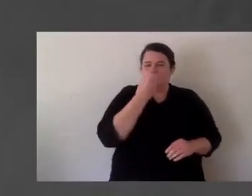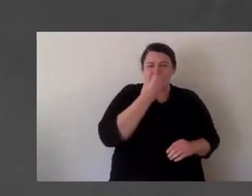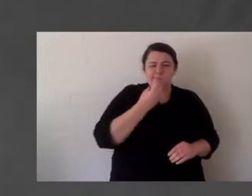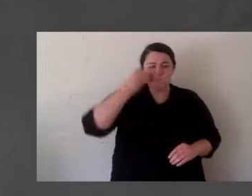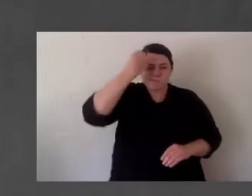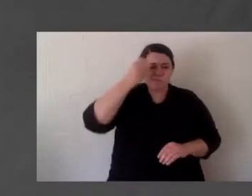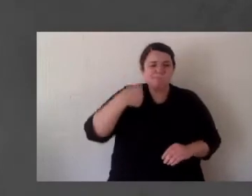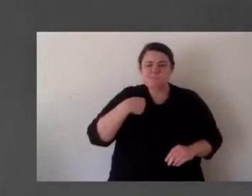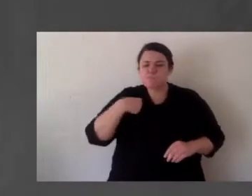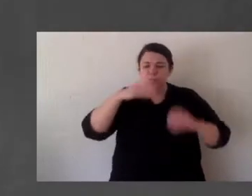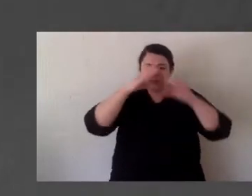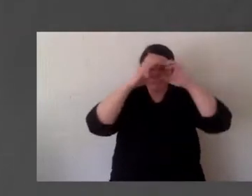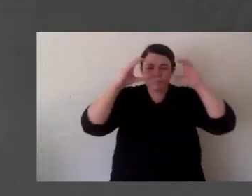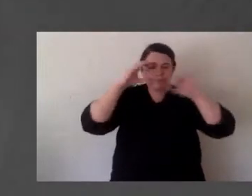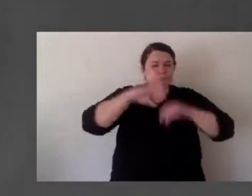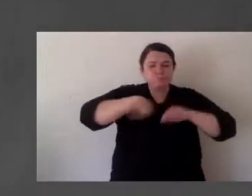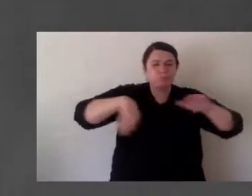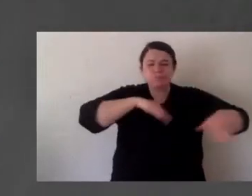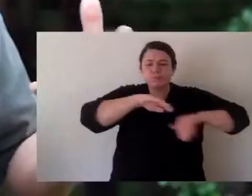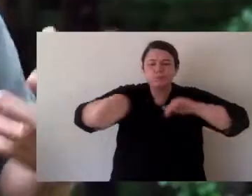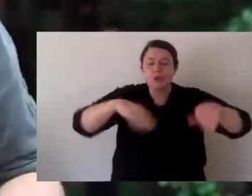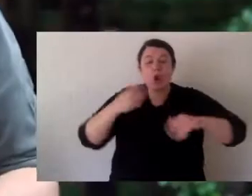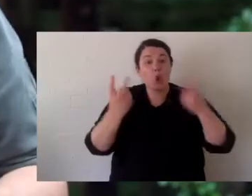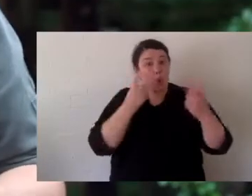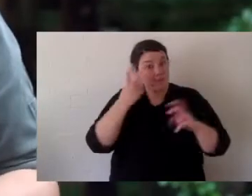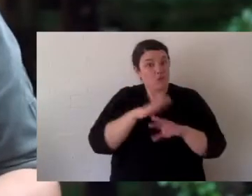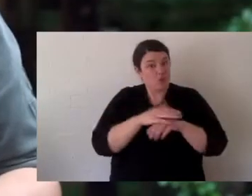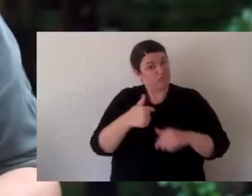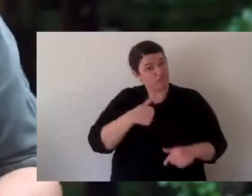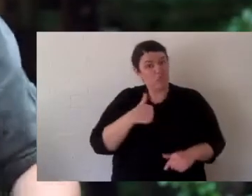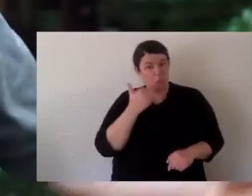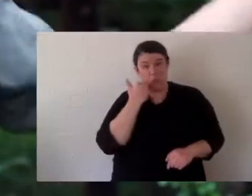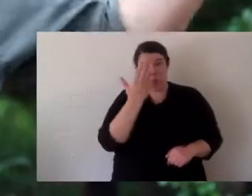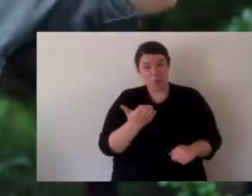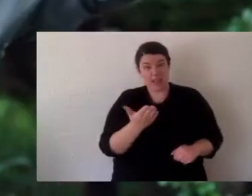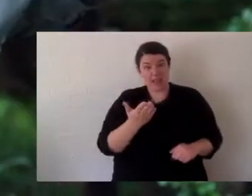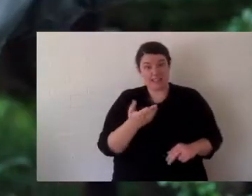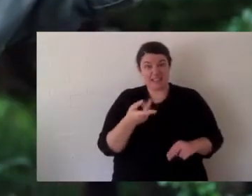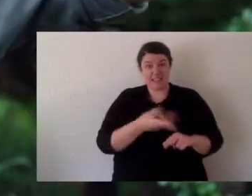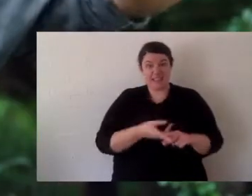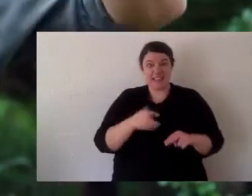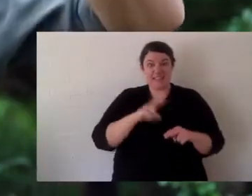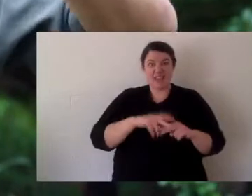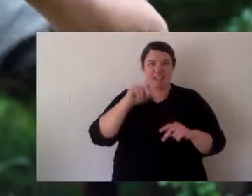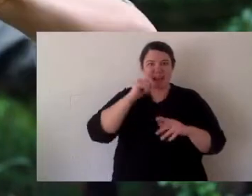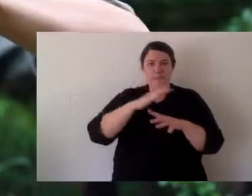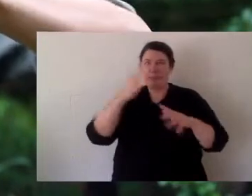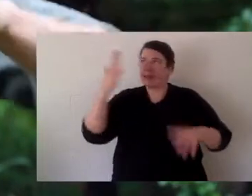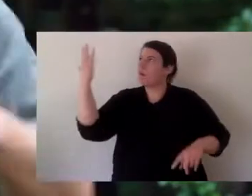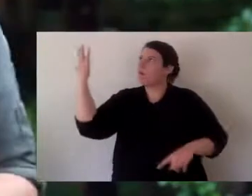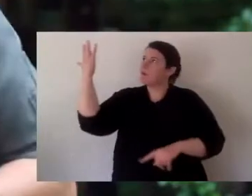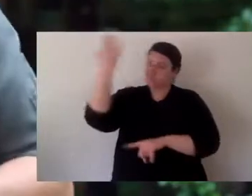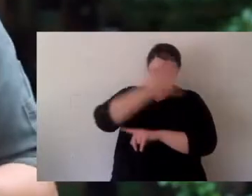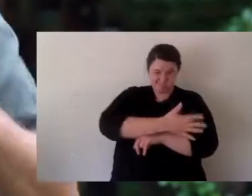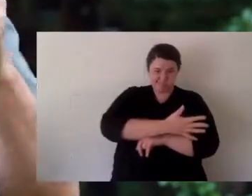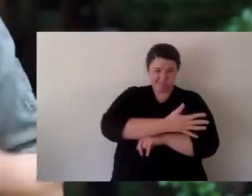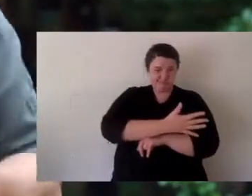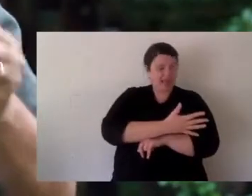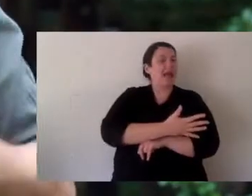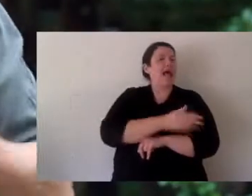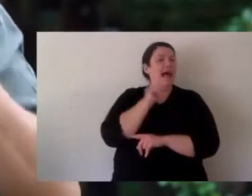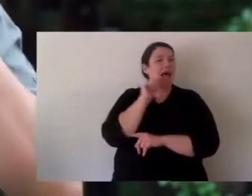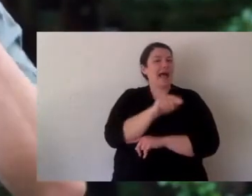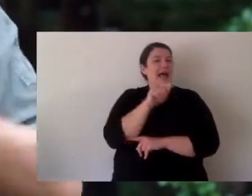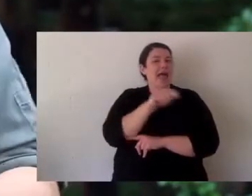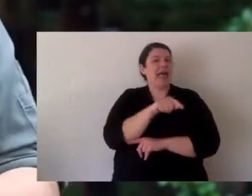and I snorkel a lot, look for endangered turtles, whenever I snorkel and I see a big fallen down tree in the water I